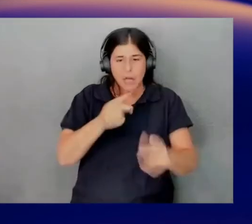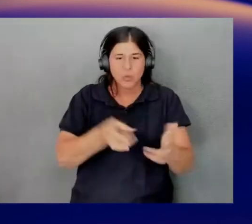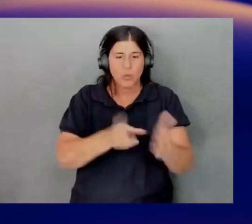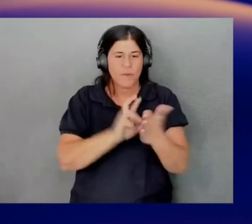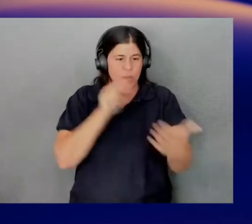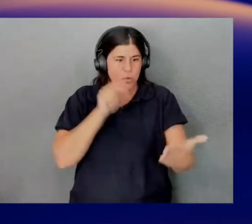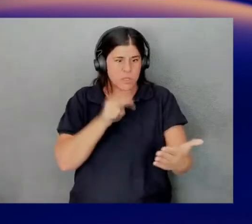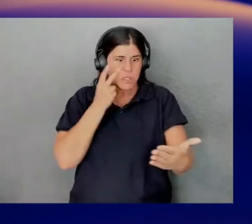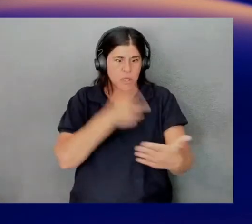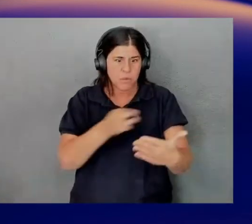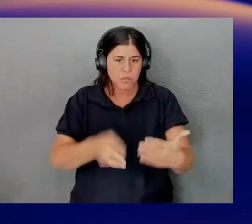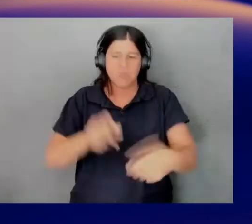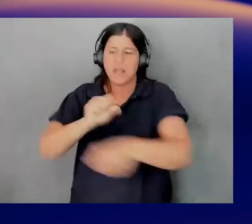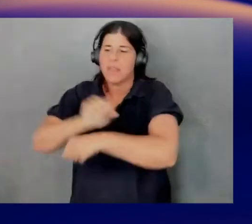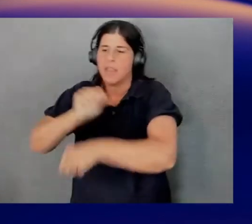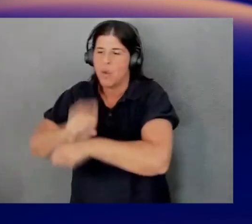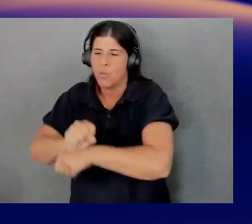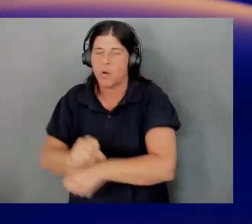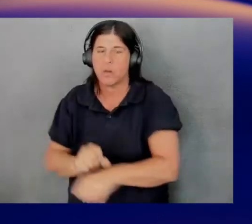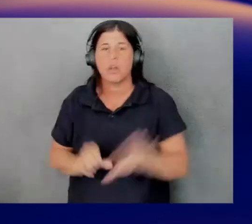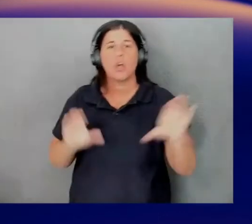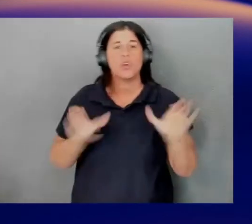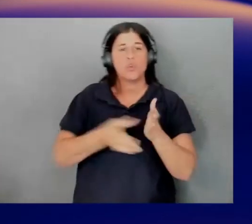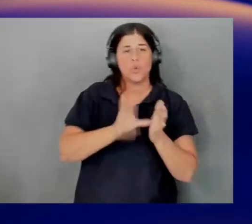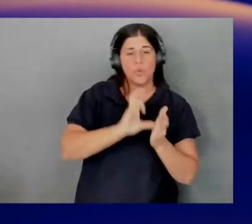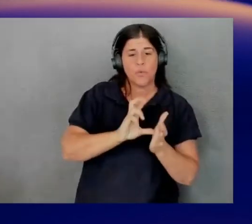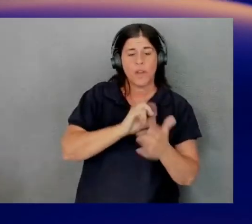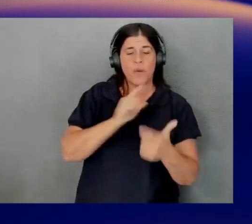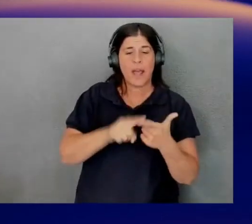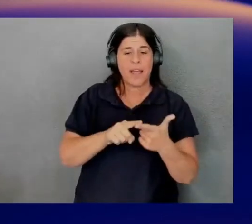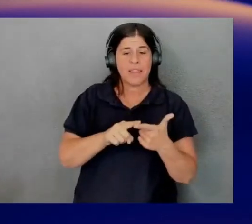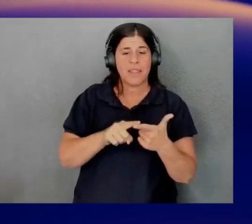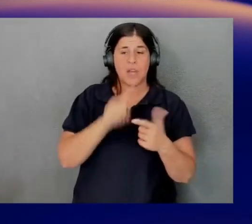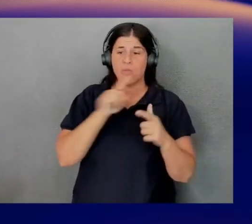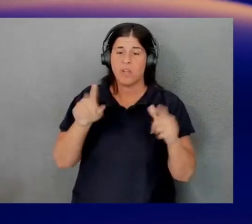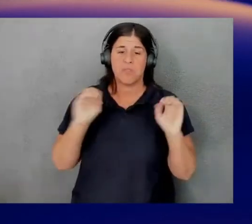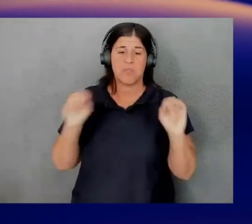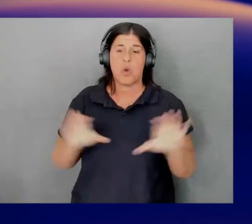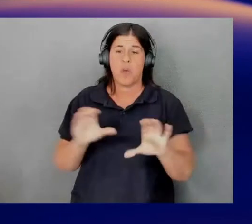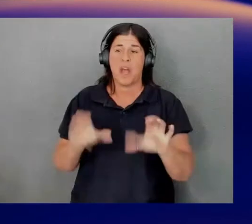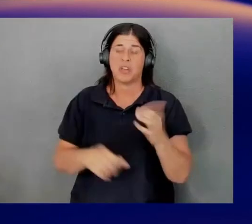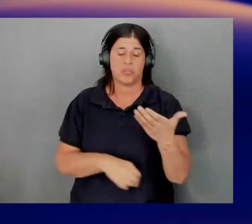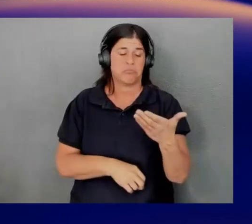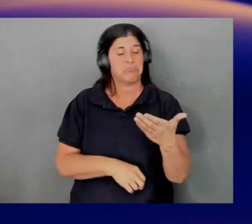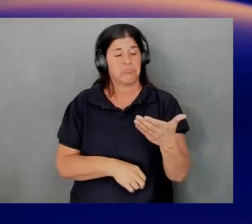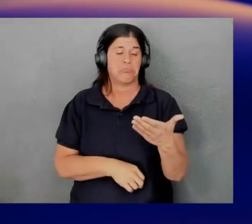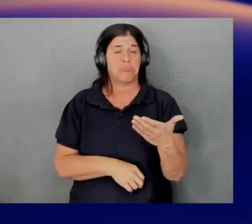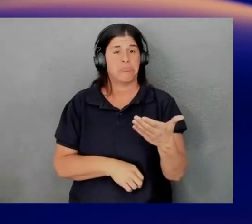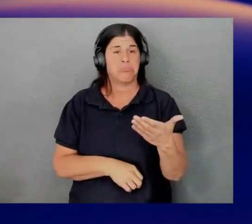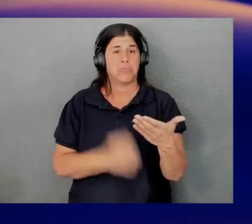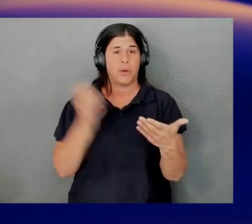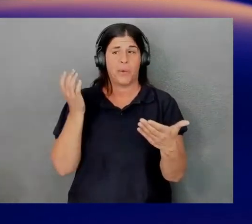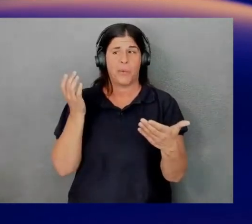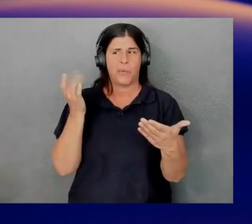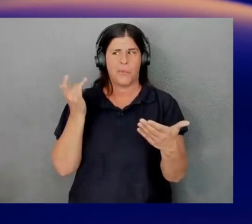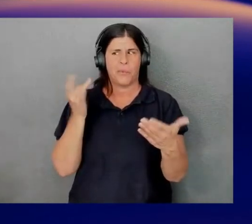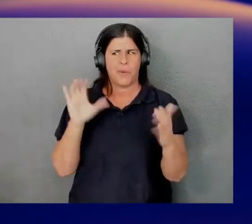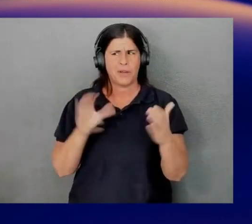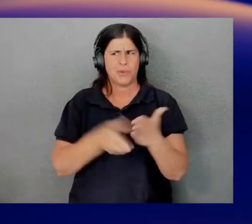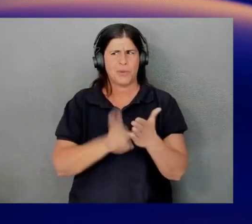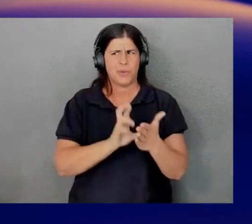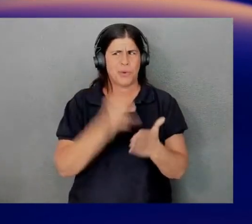they have to implement. Right. So, doing a review, but then not actually doing any action in the output is like, well, why do it in the first place, right?